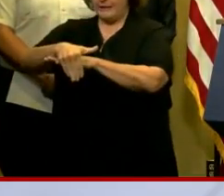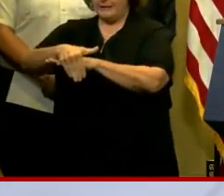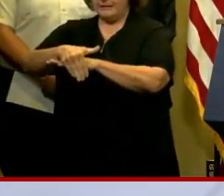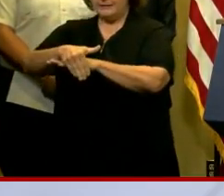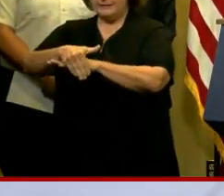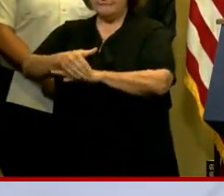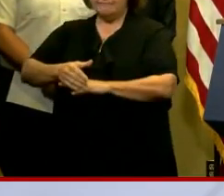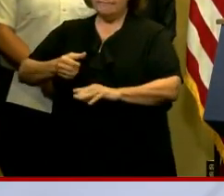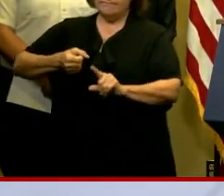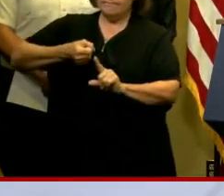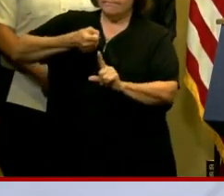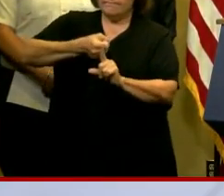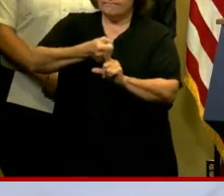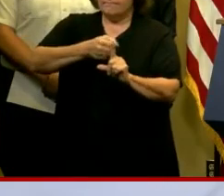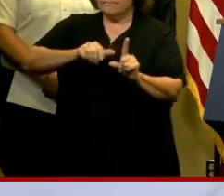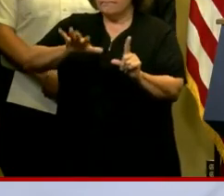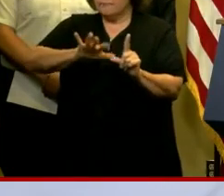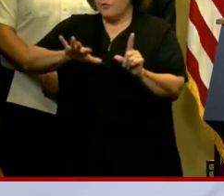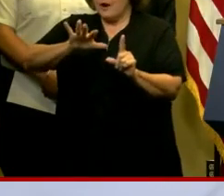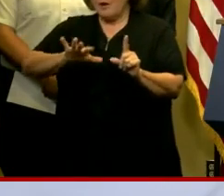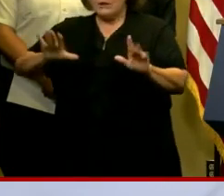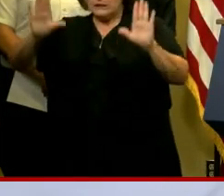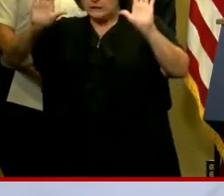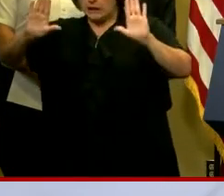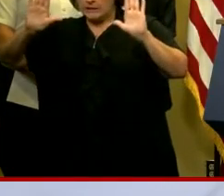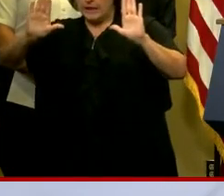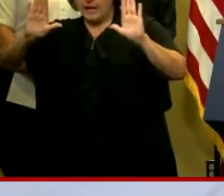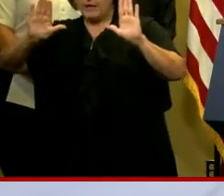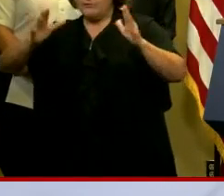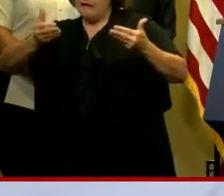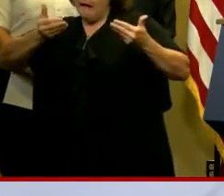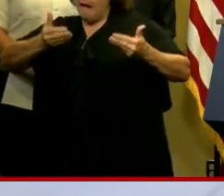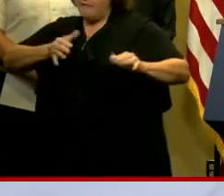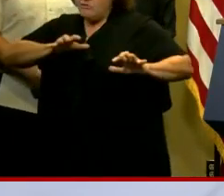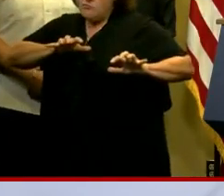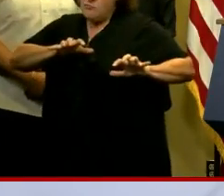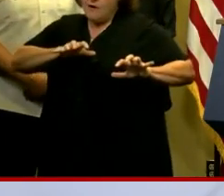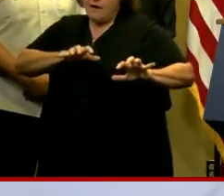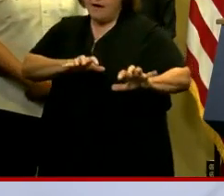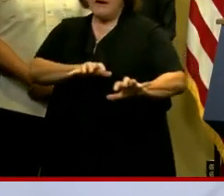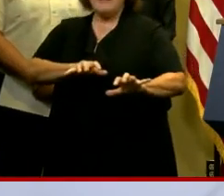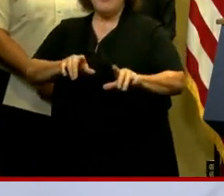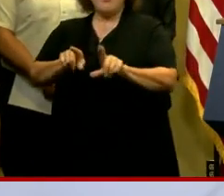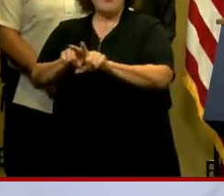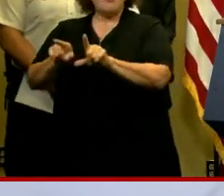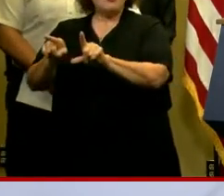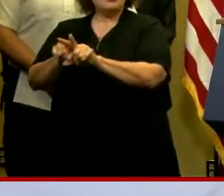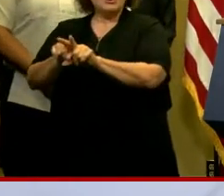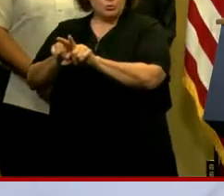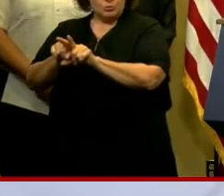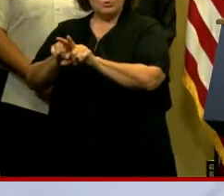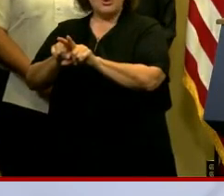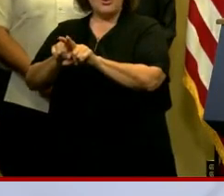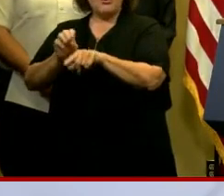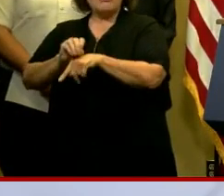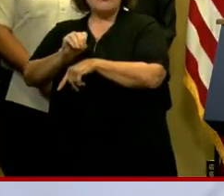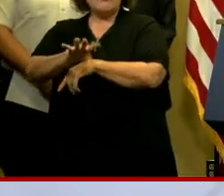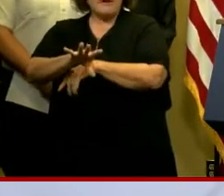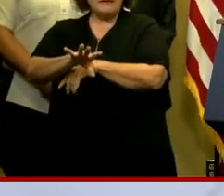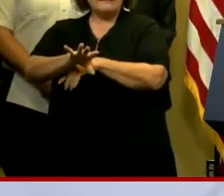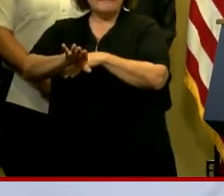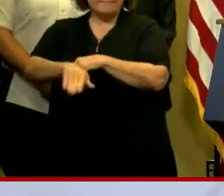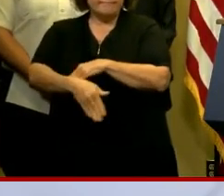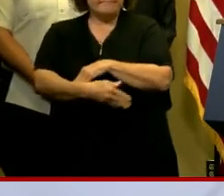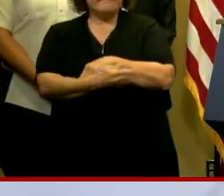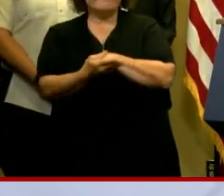Landfall is expected sometime on Sunday, with heavy rains, as well as an impact overnight into Monday